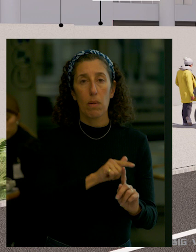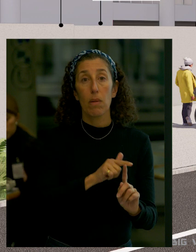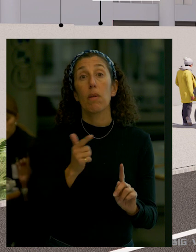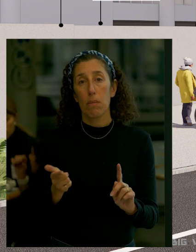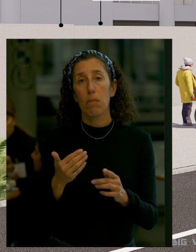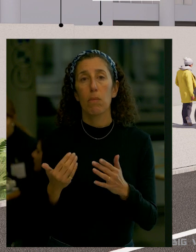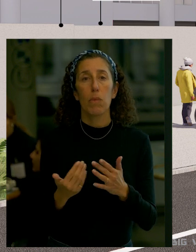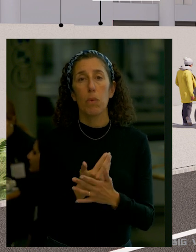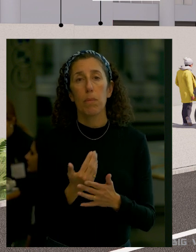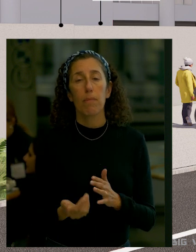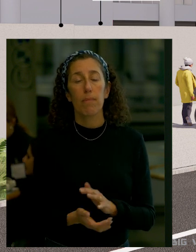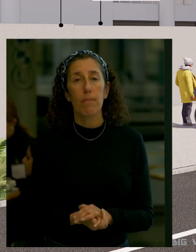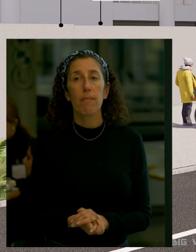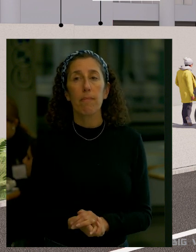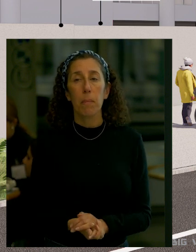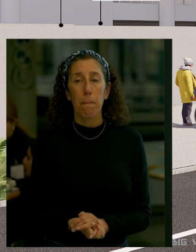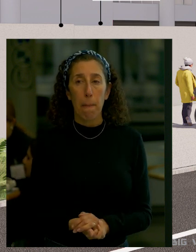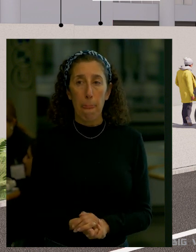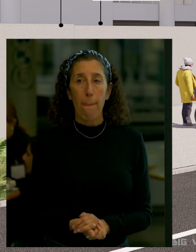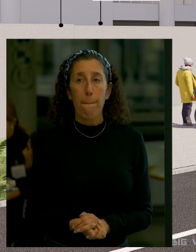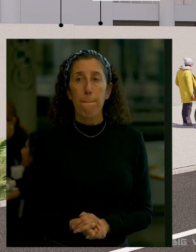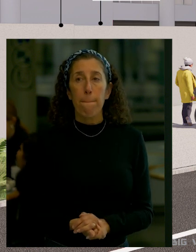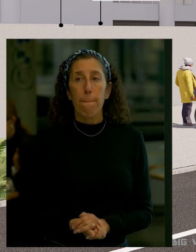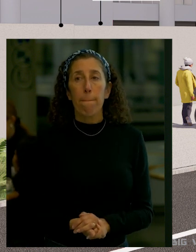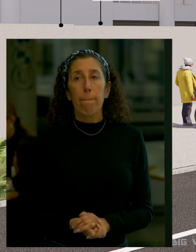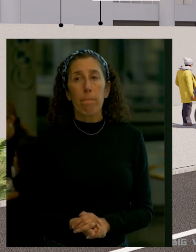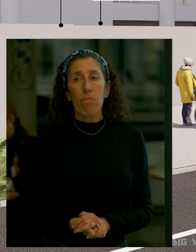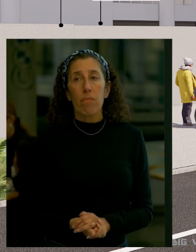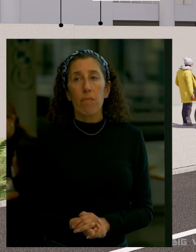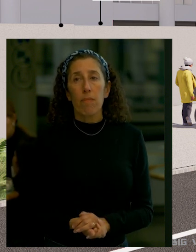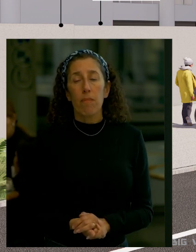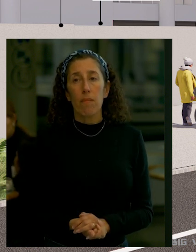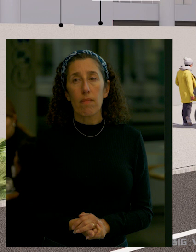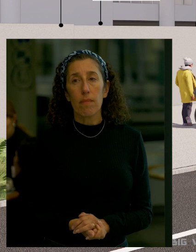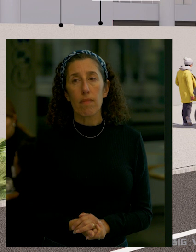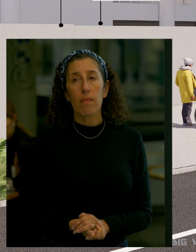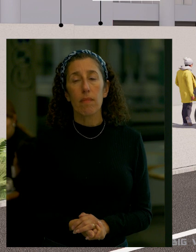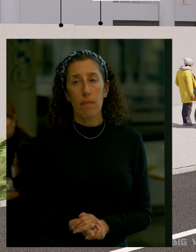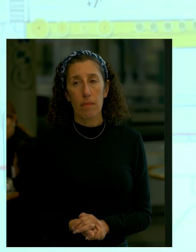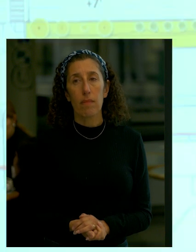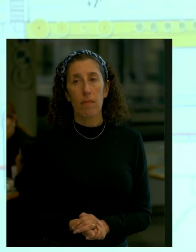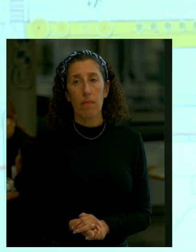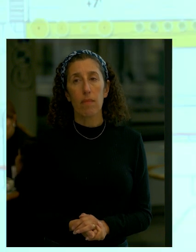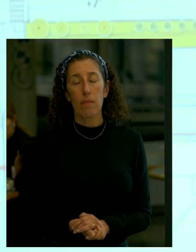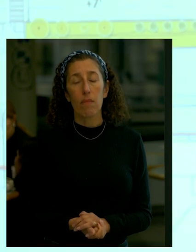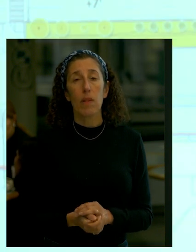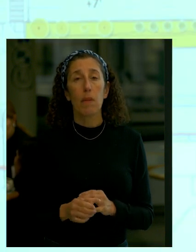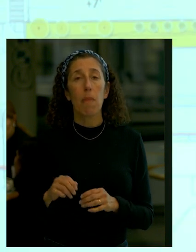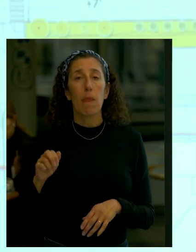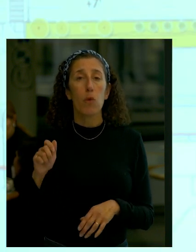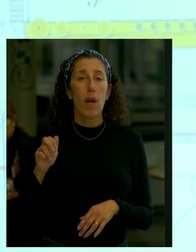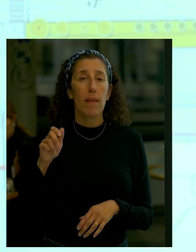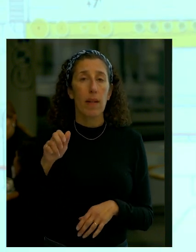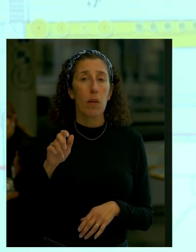I'll also note that the crossing was pushed south in order to minimize the impacts that